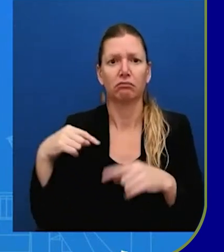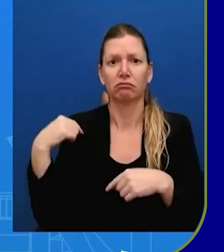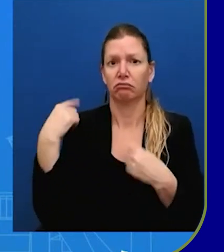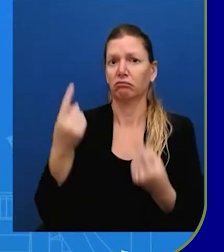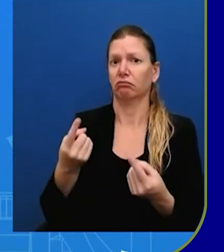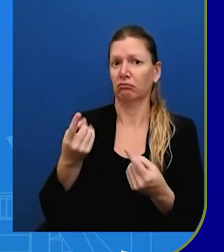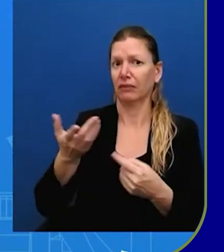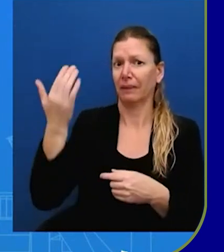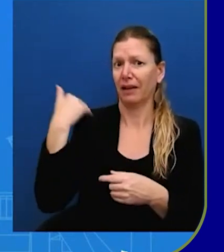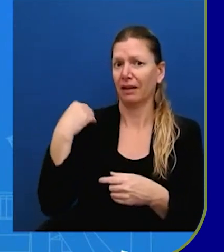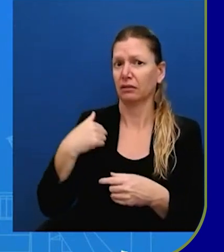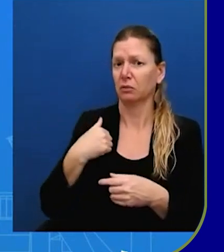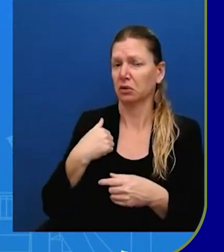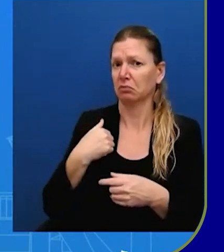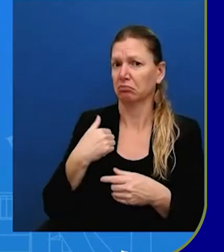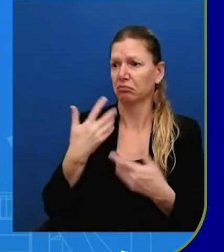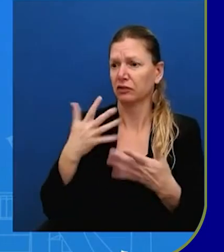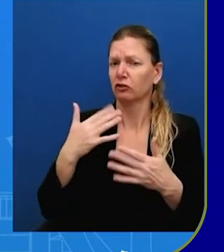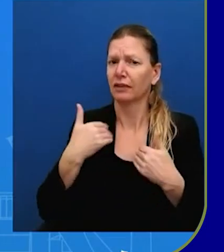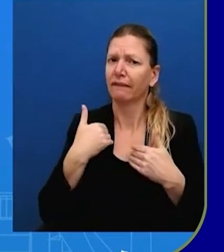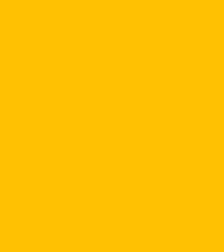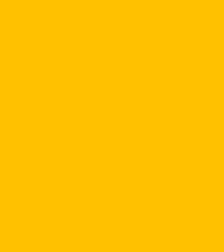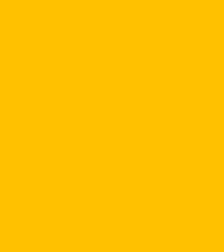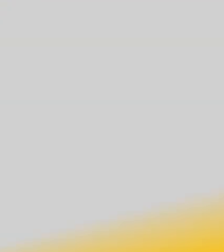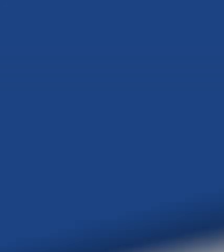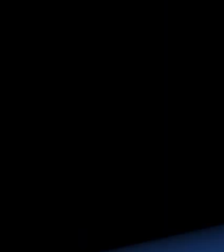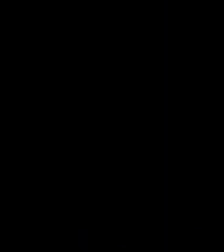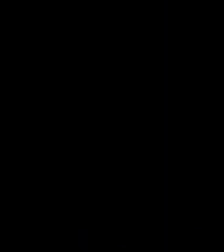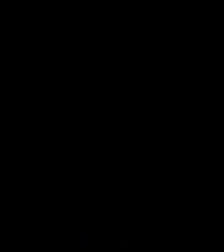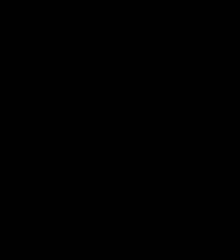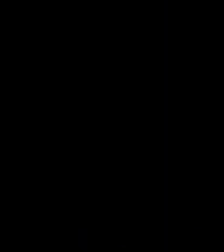right now, markets are very well supplied and we anticipate them to remain so.